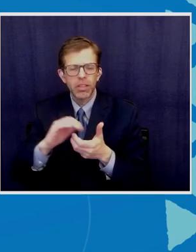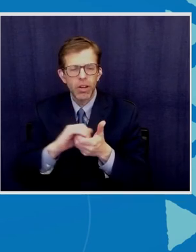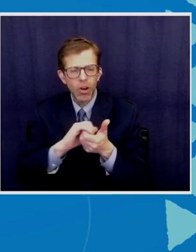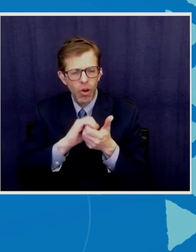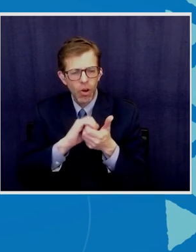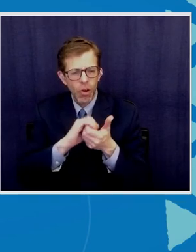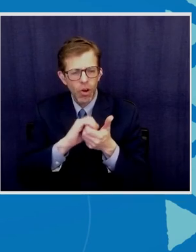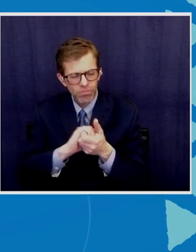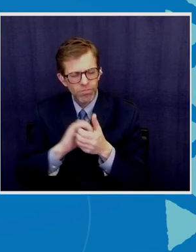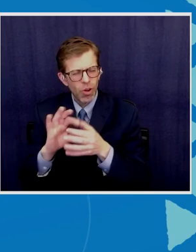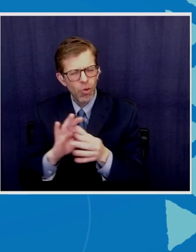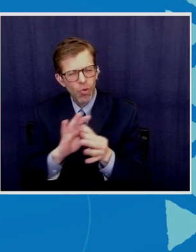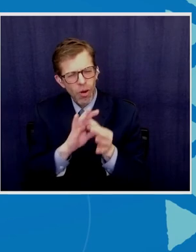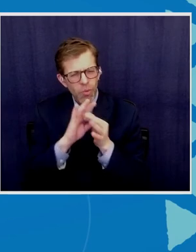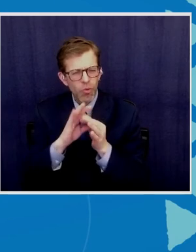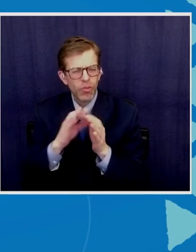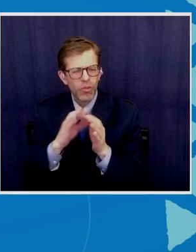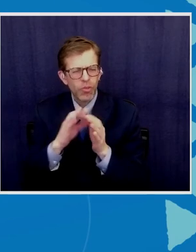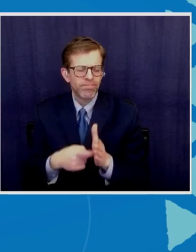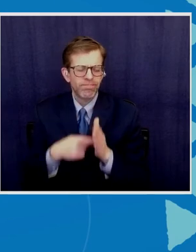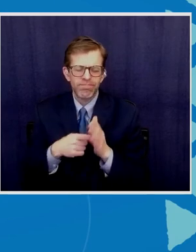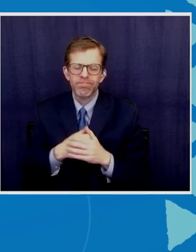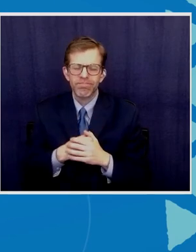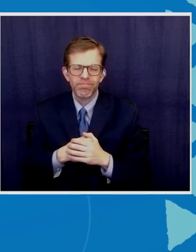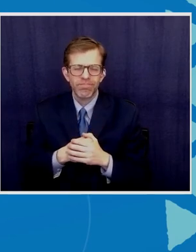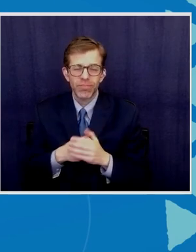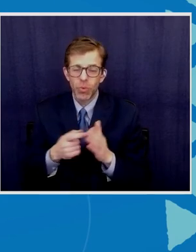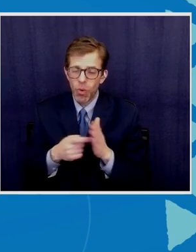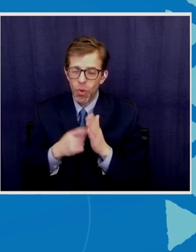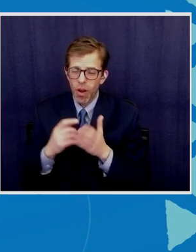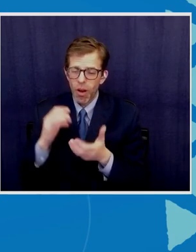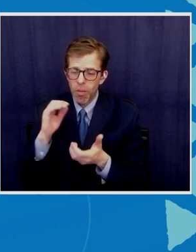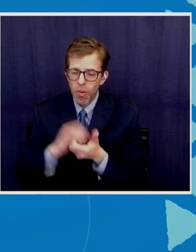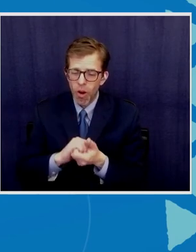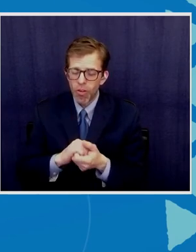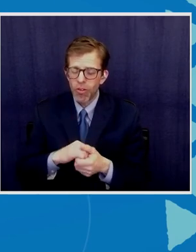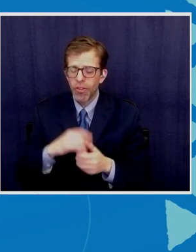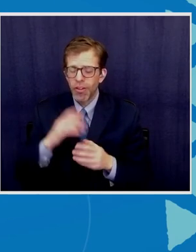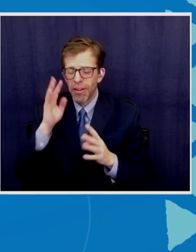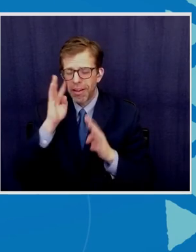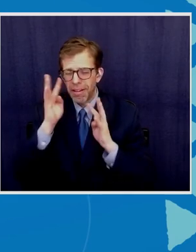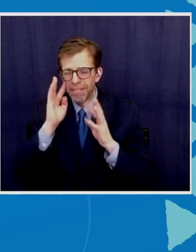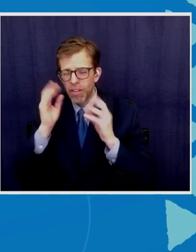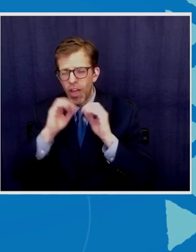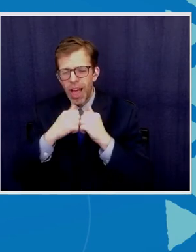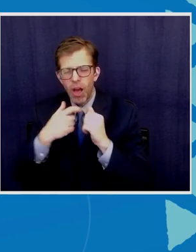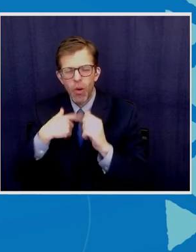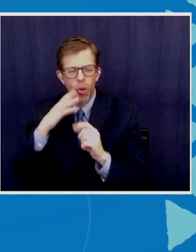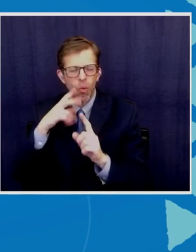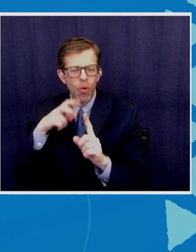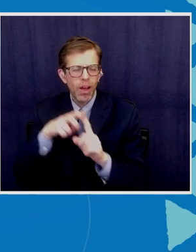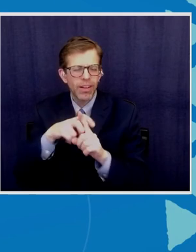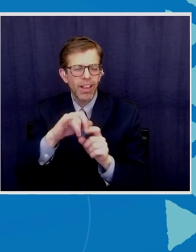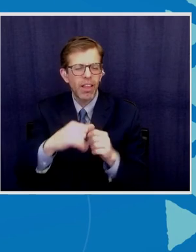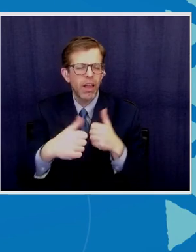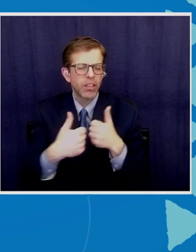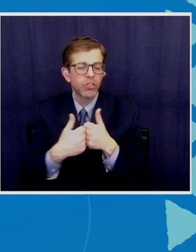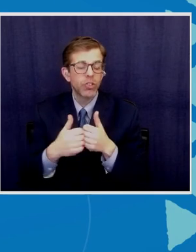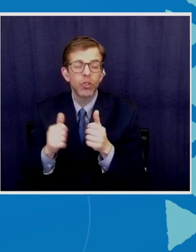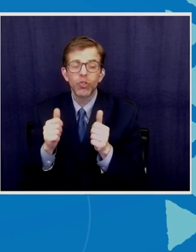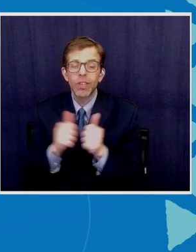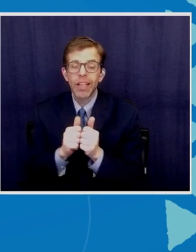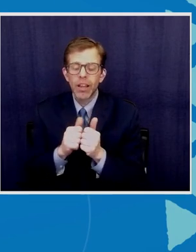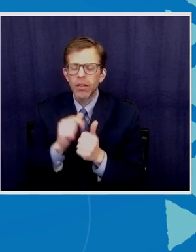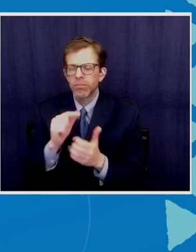require the partnerships of all and the innovative thinking on how we tackle this challenge together ensuring that there's